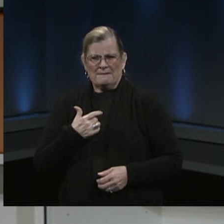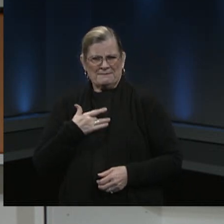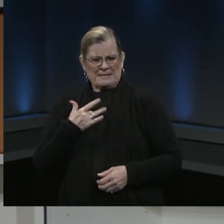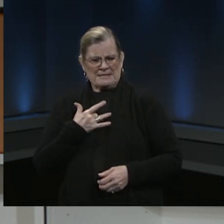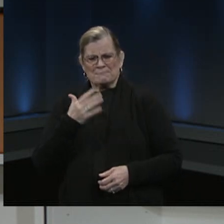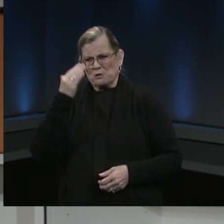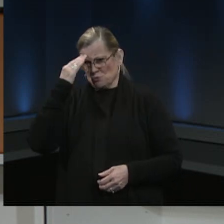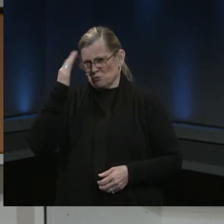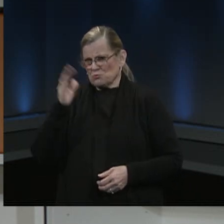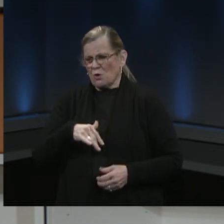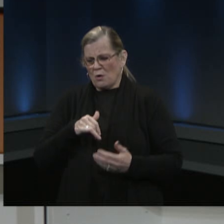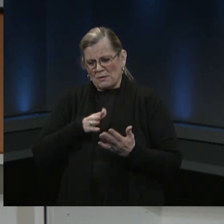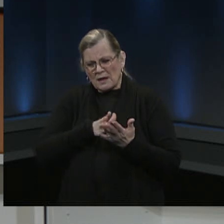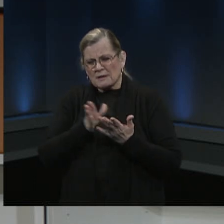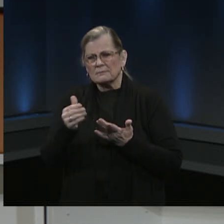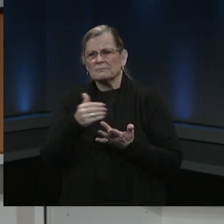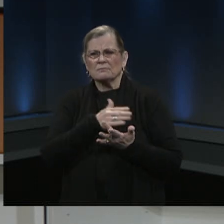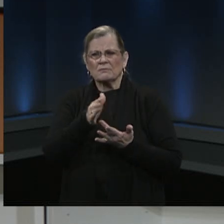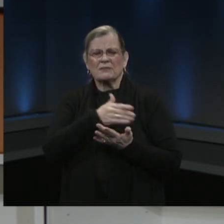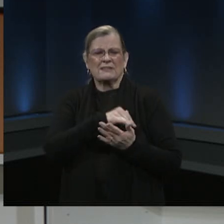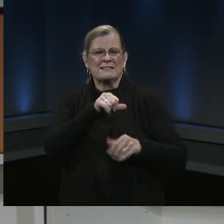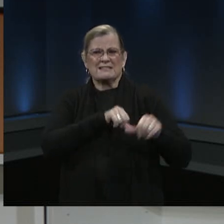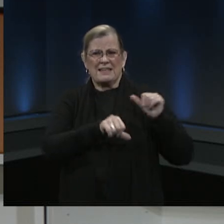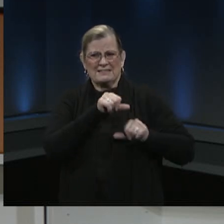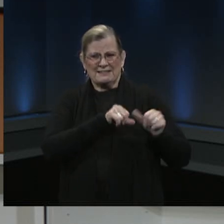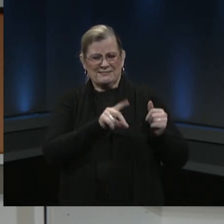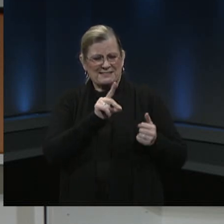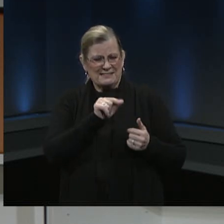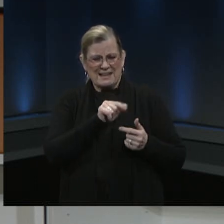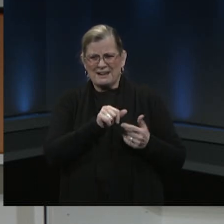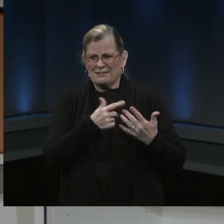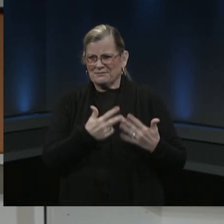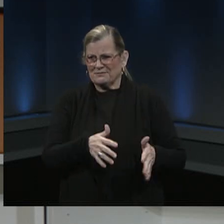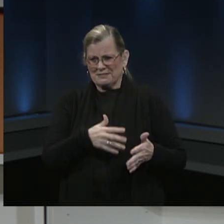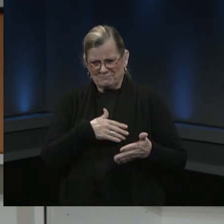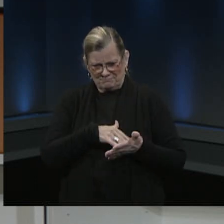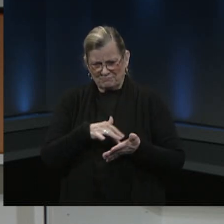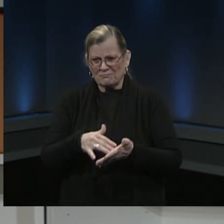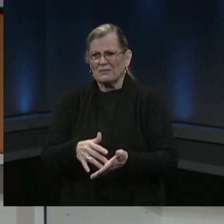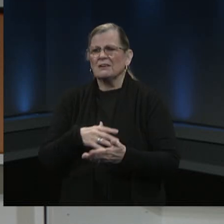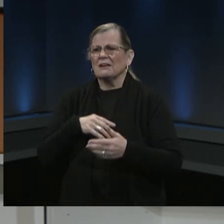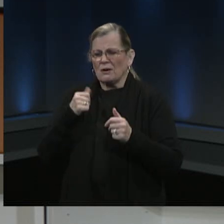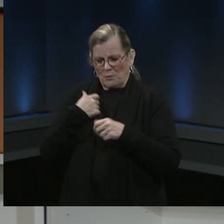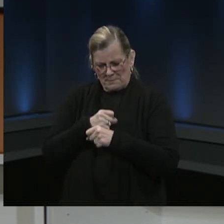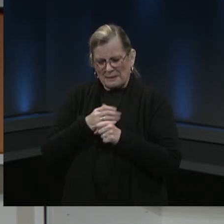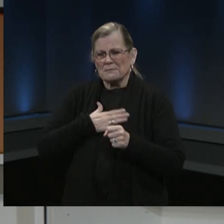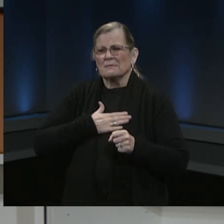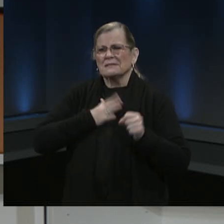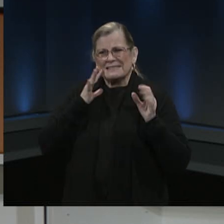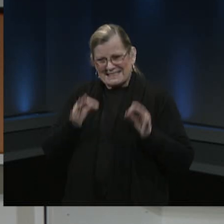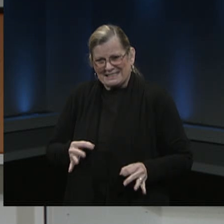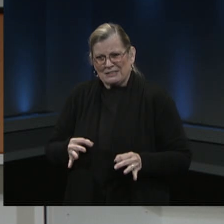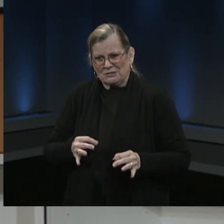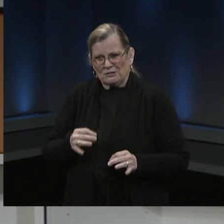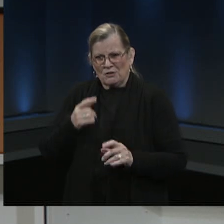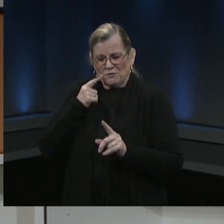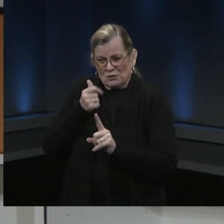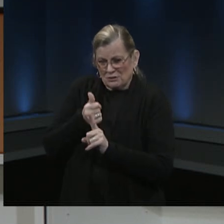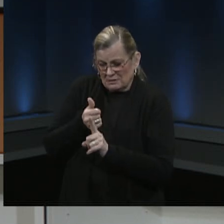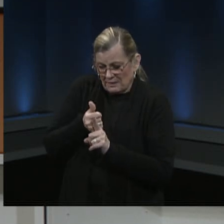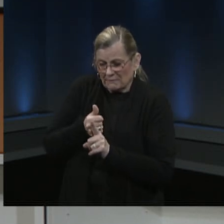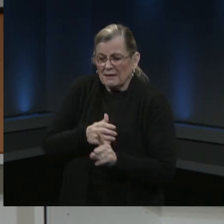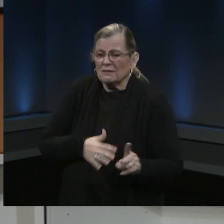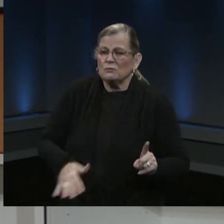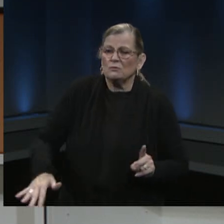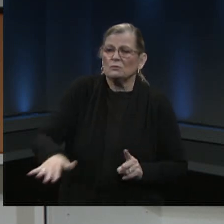equity context so that you can make the right decision for you and for your family. But also that we can